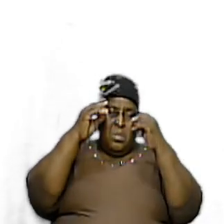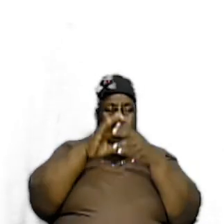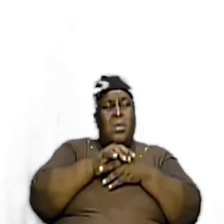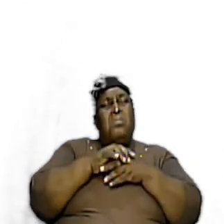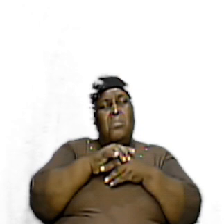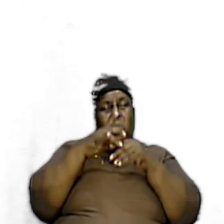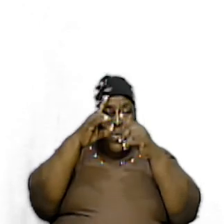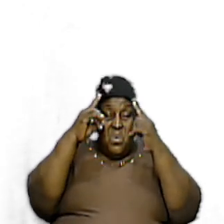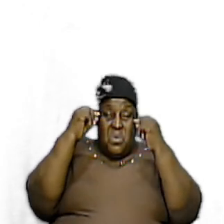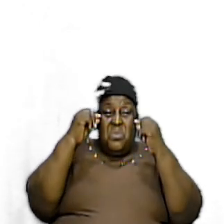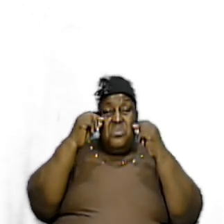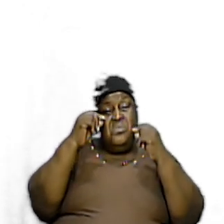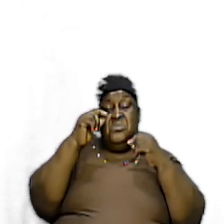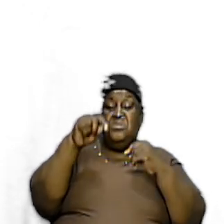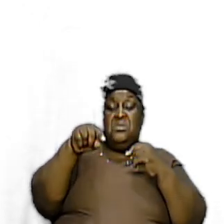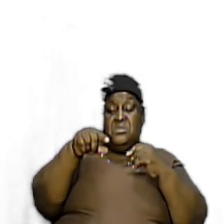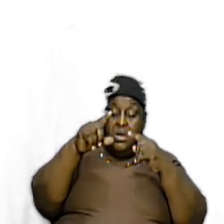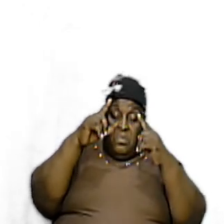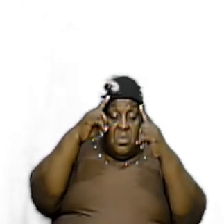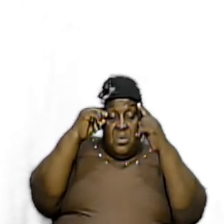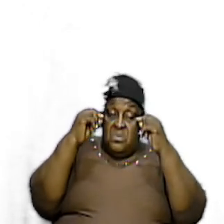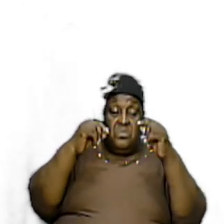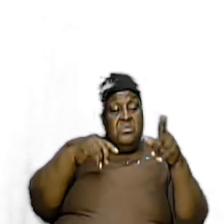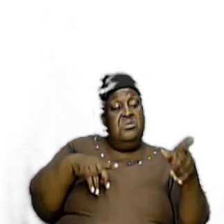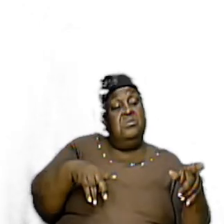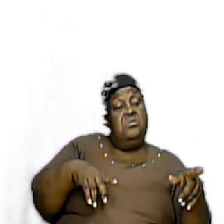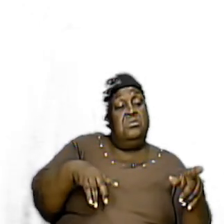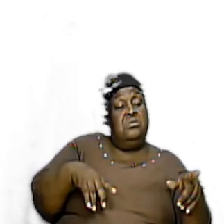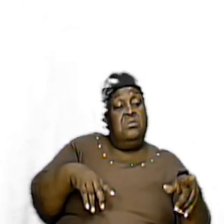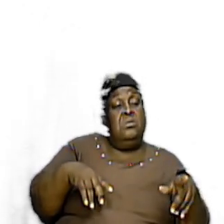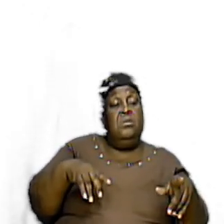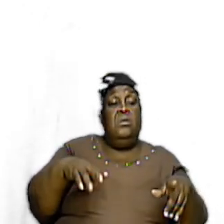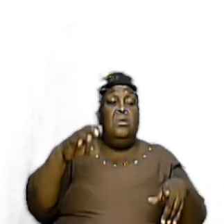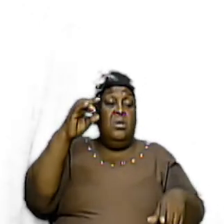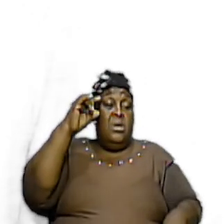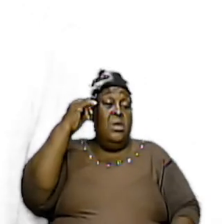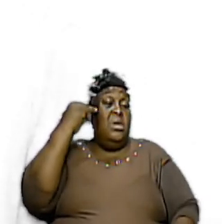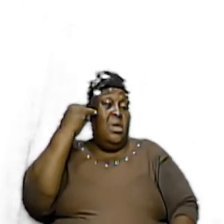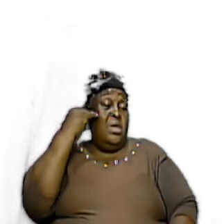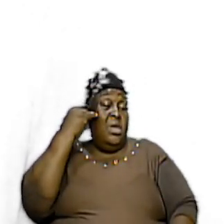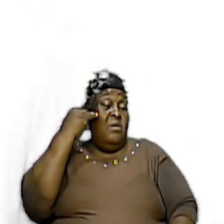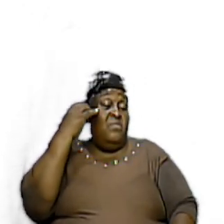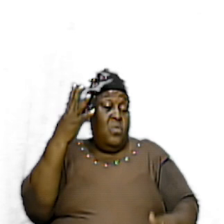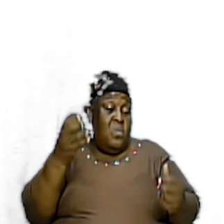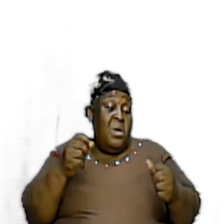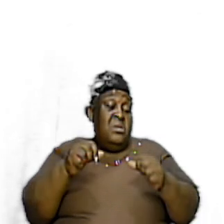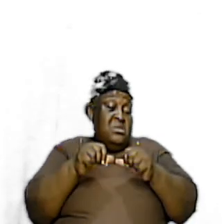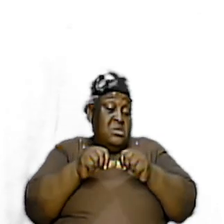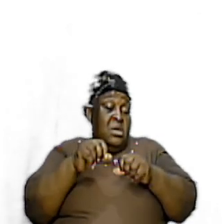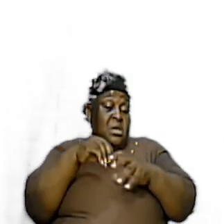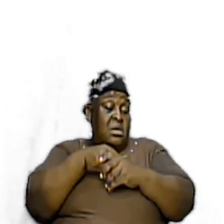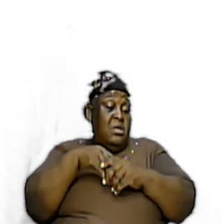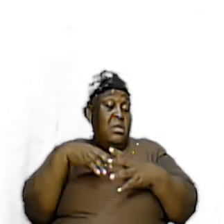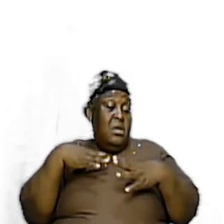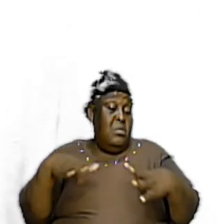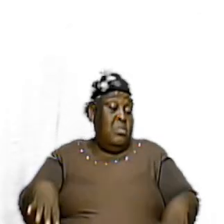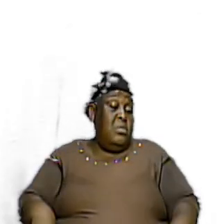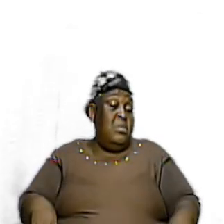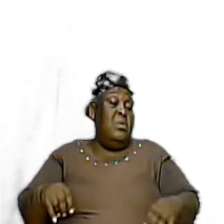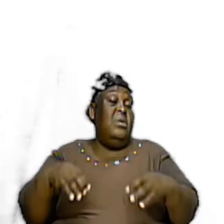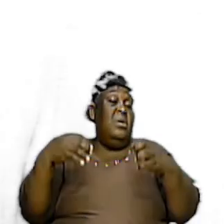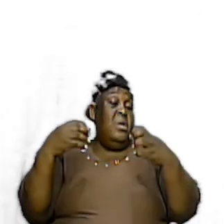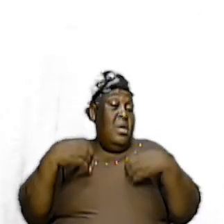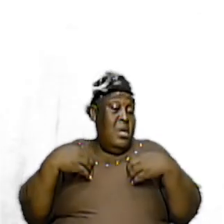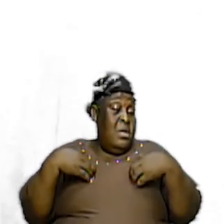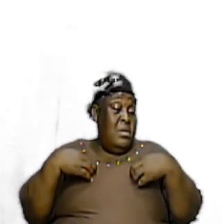Moses was this And Moses was that And all kind of thing If they wanted To remain in the camp They